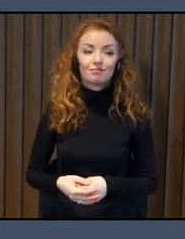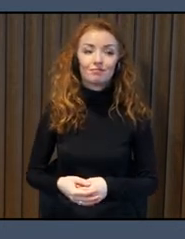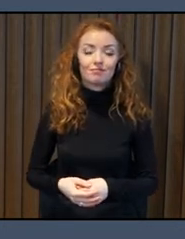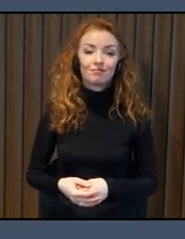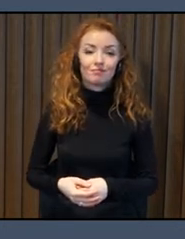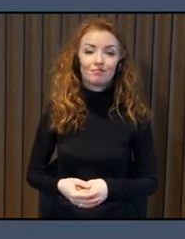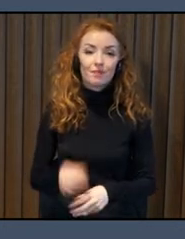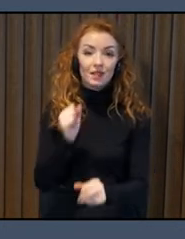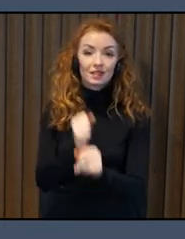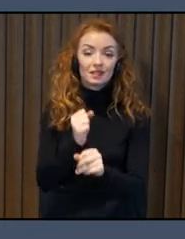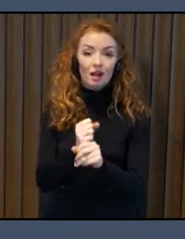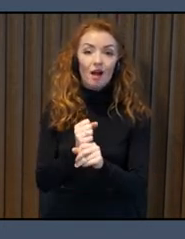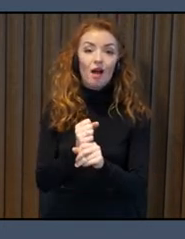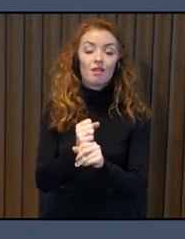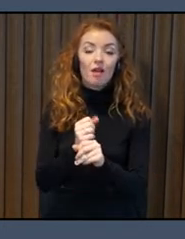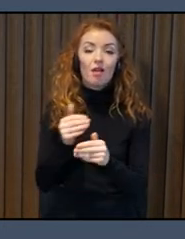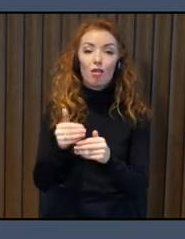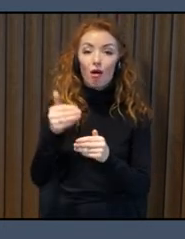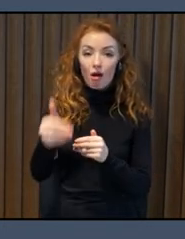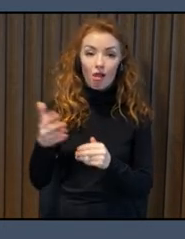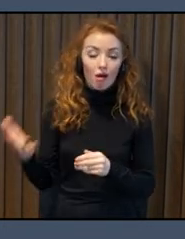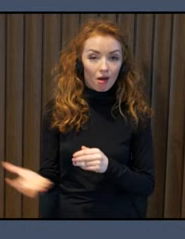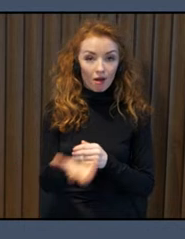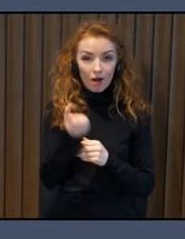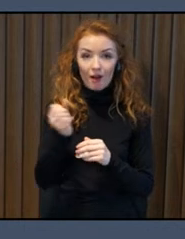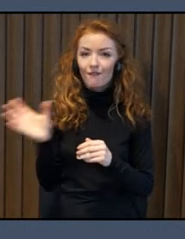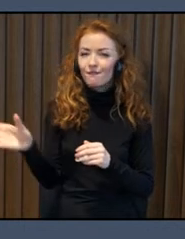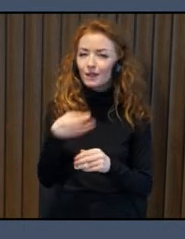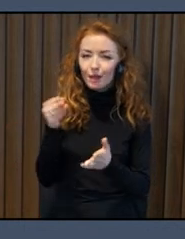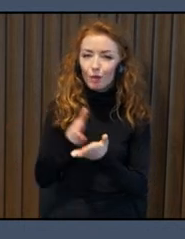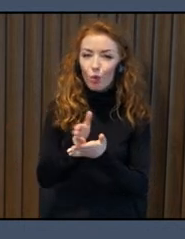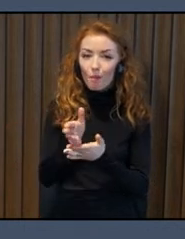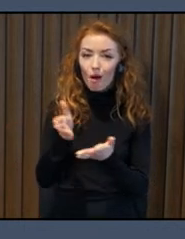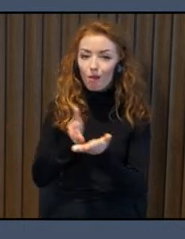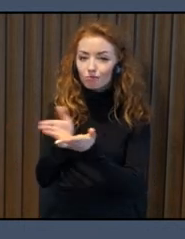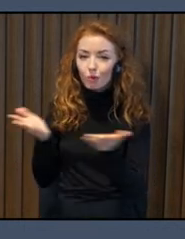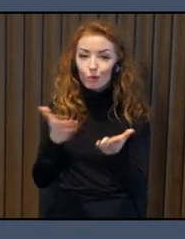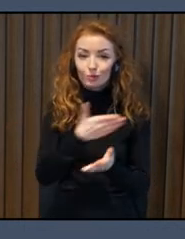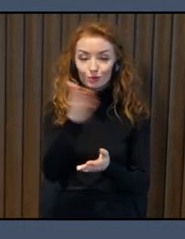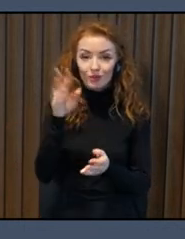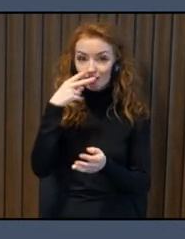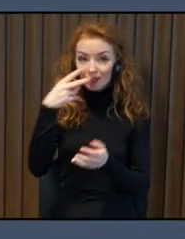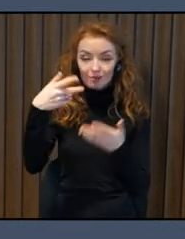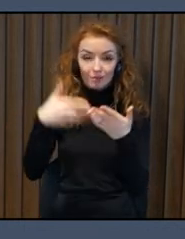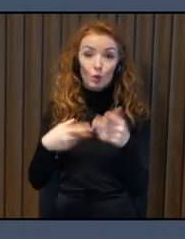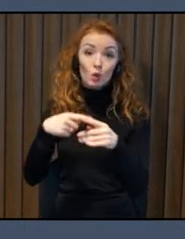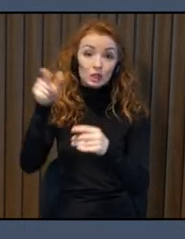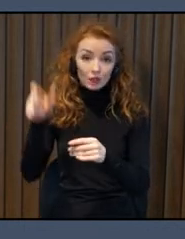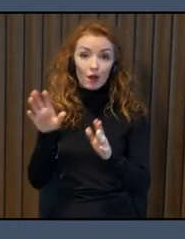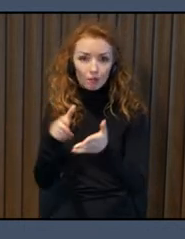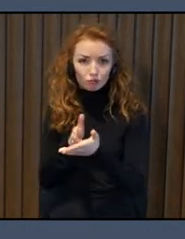And here the citizens have an opportunity to raise accessibility issues directly with the politicians and to educate